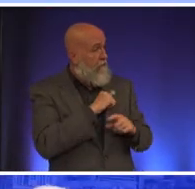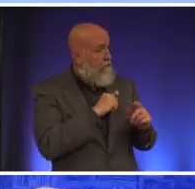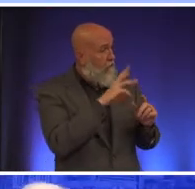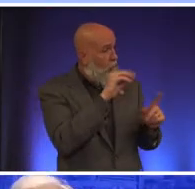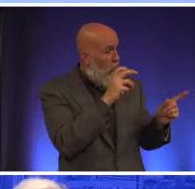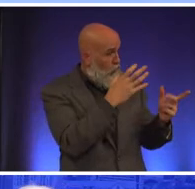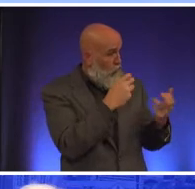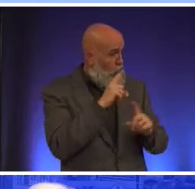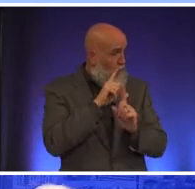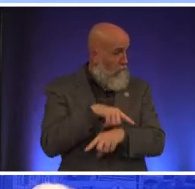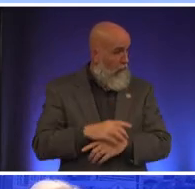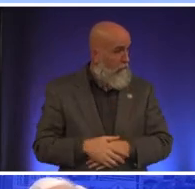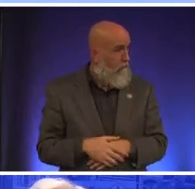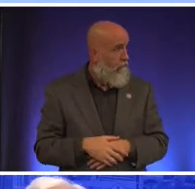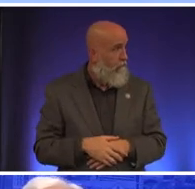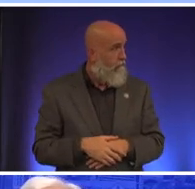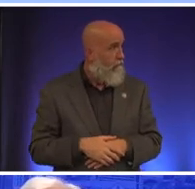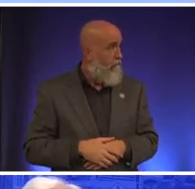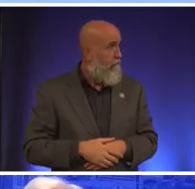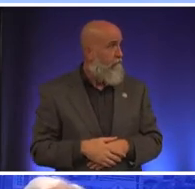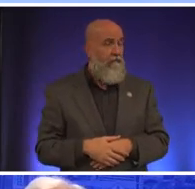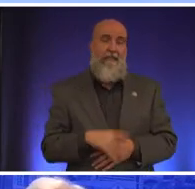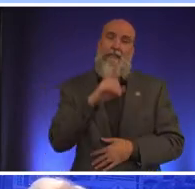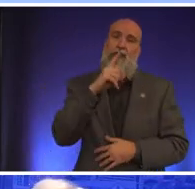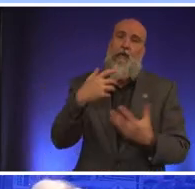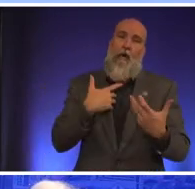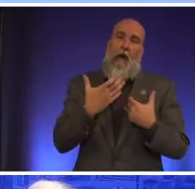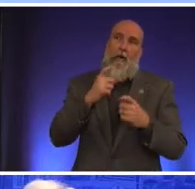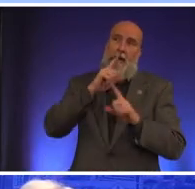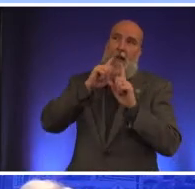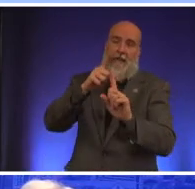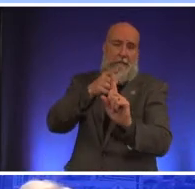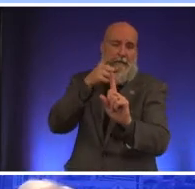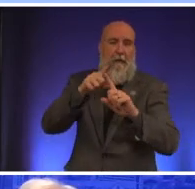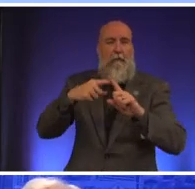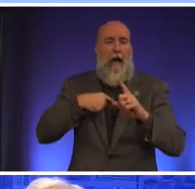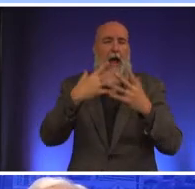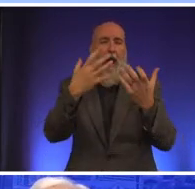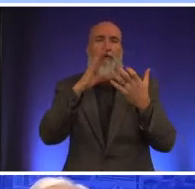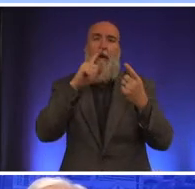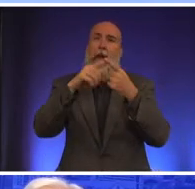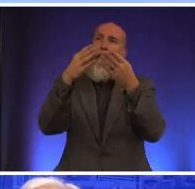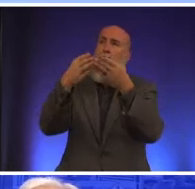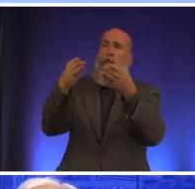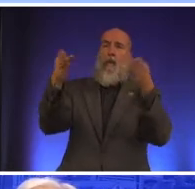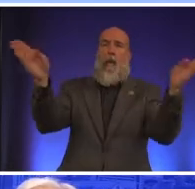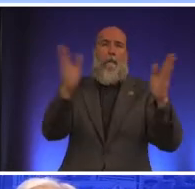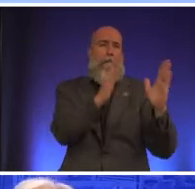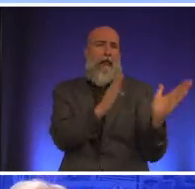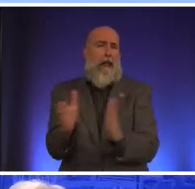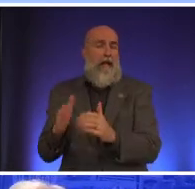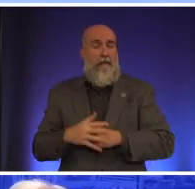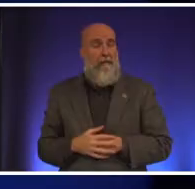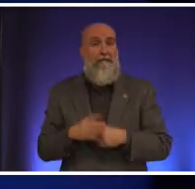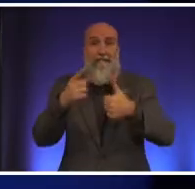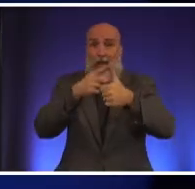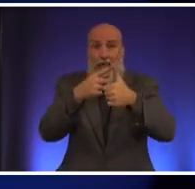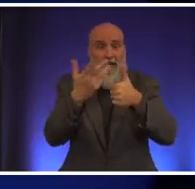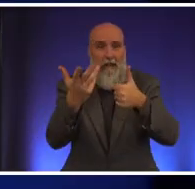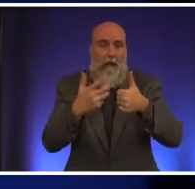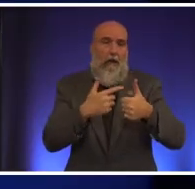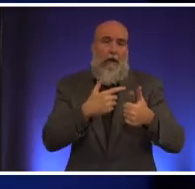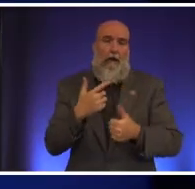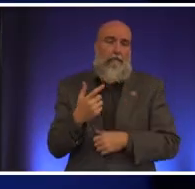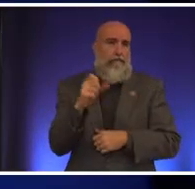sure um i tried to answer the question specifically but let's talk a little bit more about broader plans um first of all we